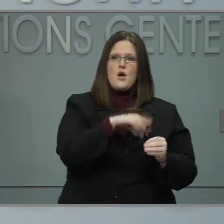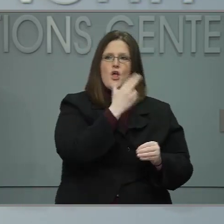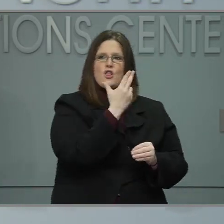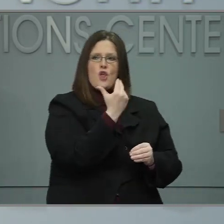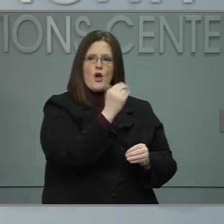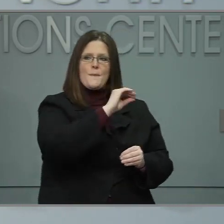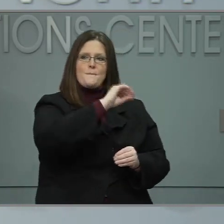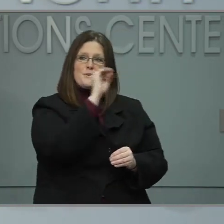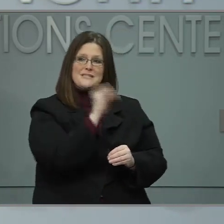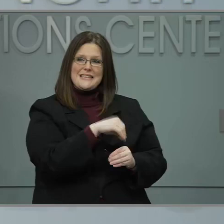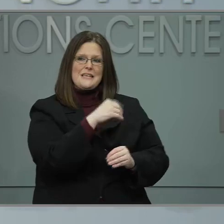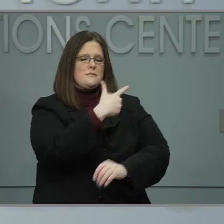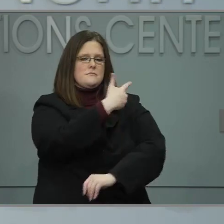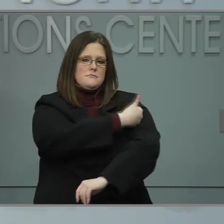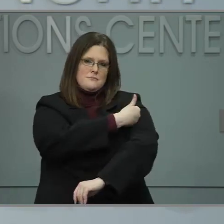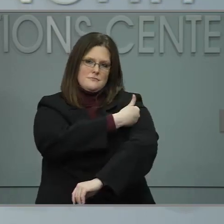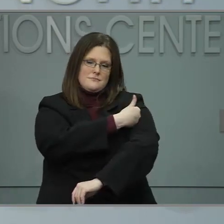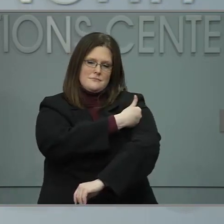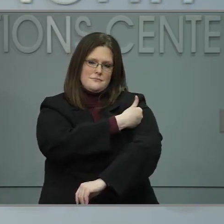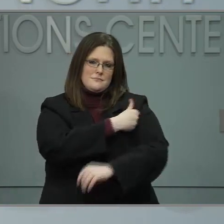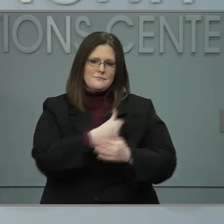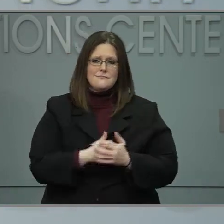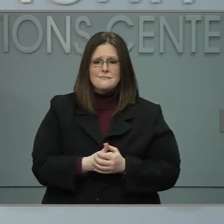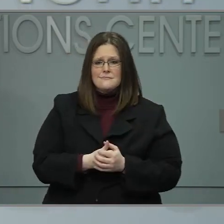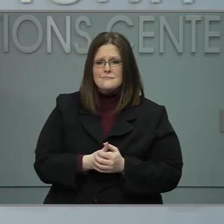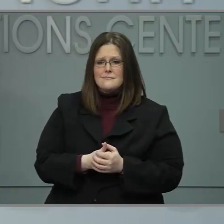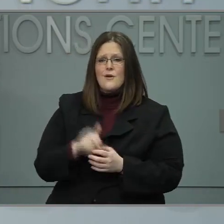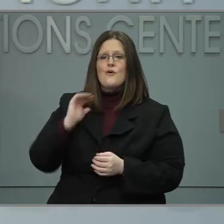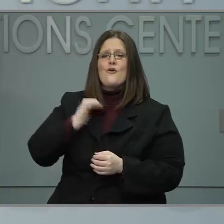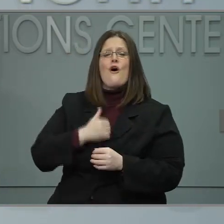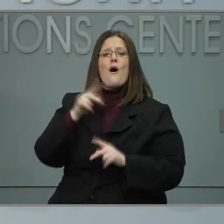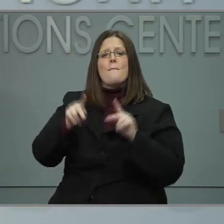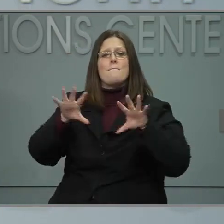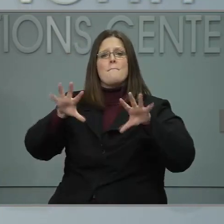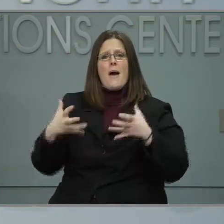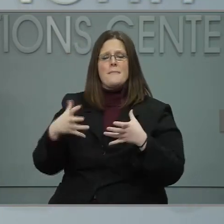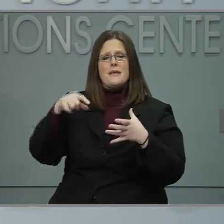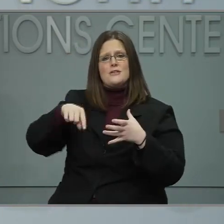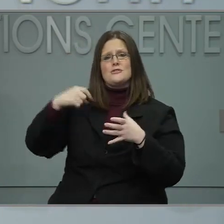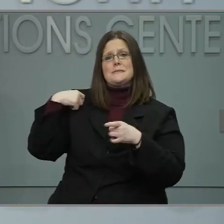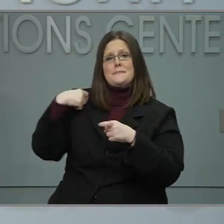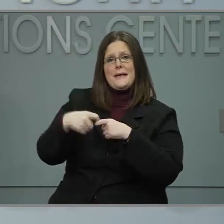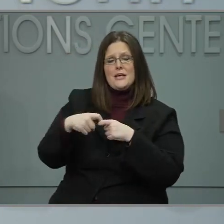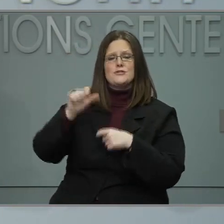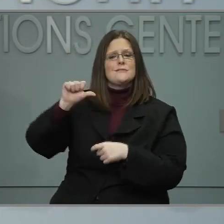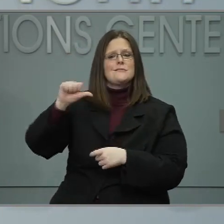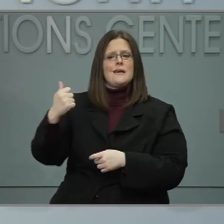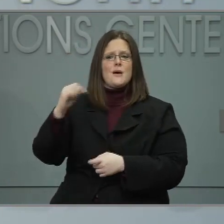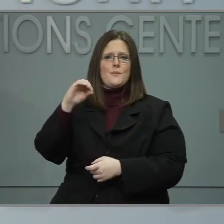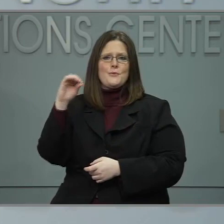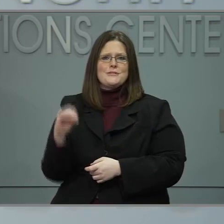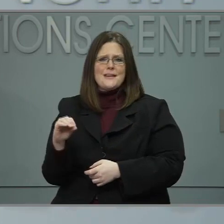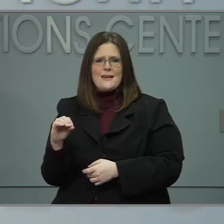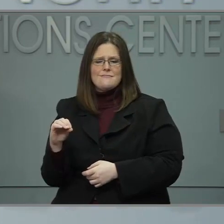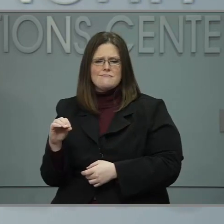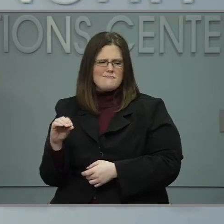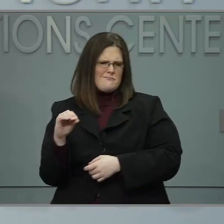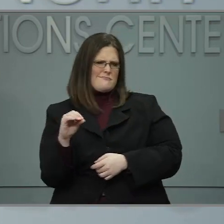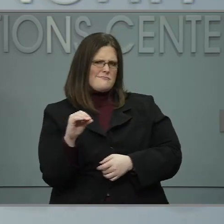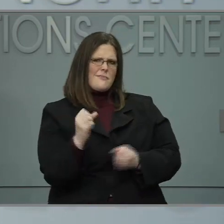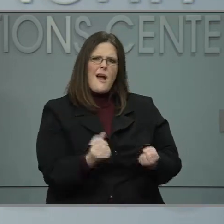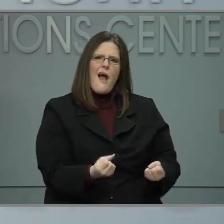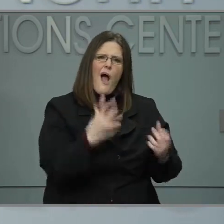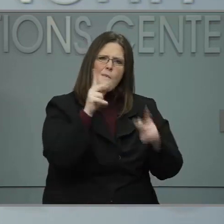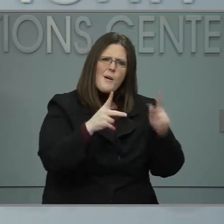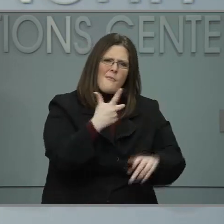gone into black arms. 10% of our population is Hispanic in North Carolina, but only 2%